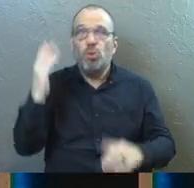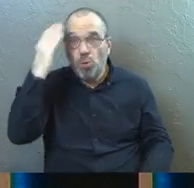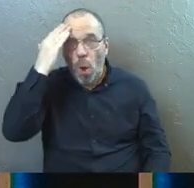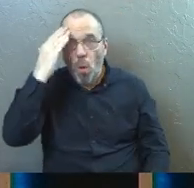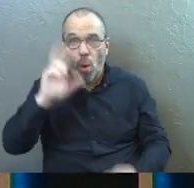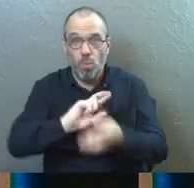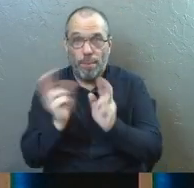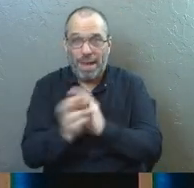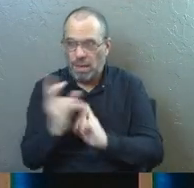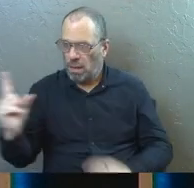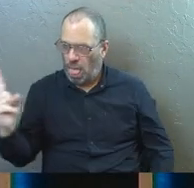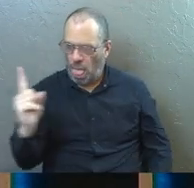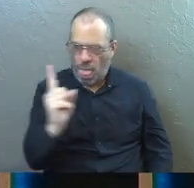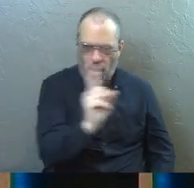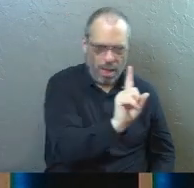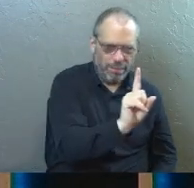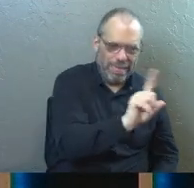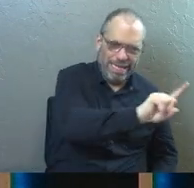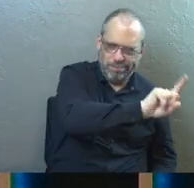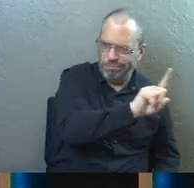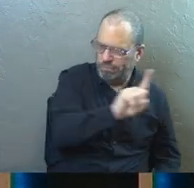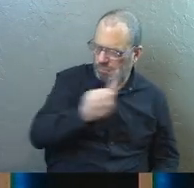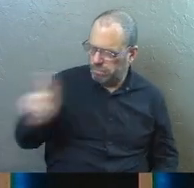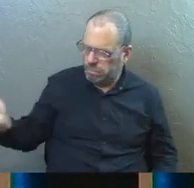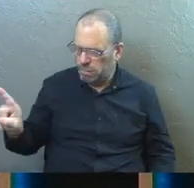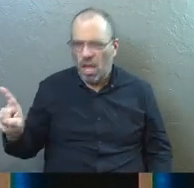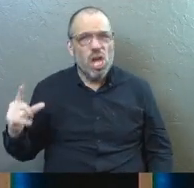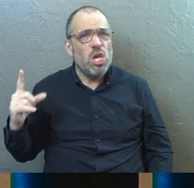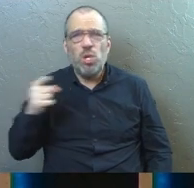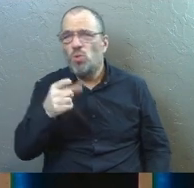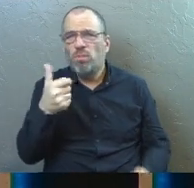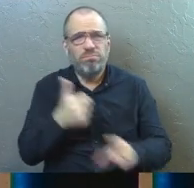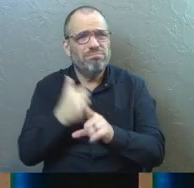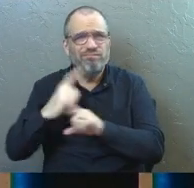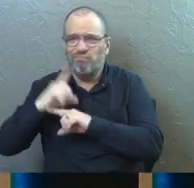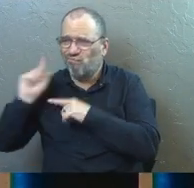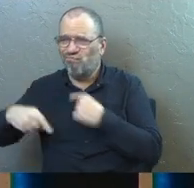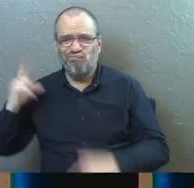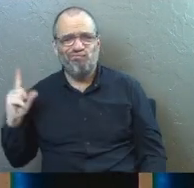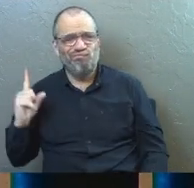go the other way. You've been going your way plenty long. Yes?